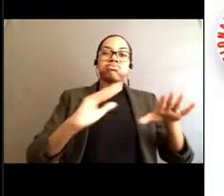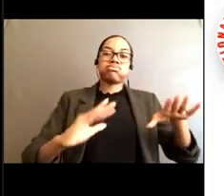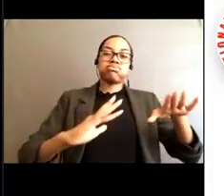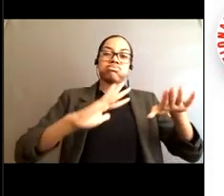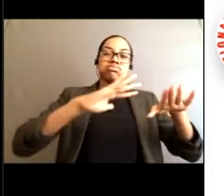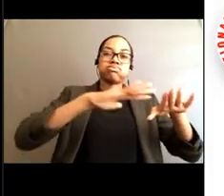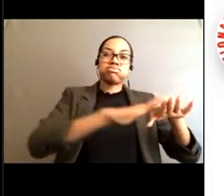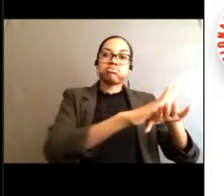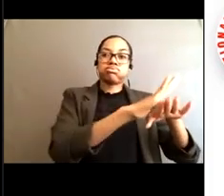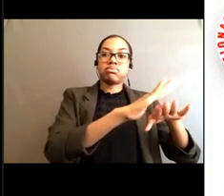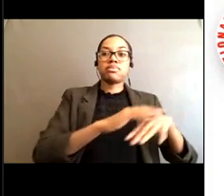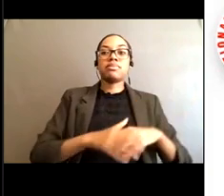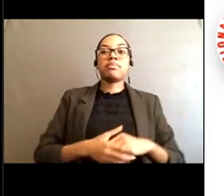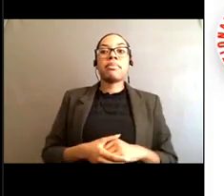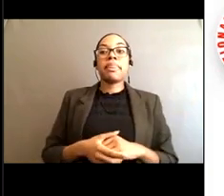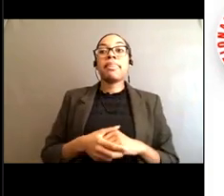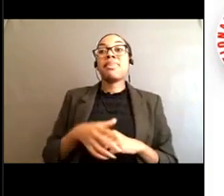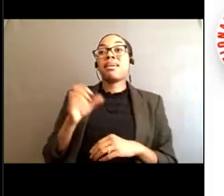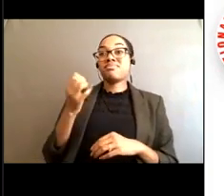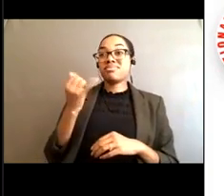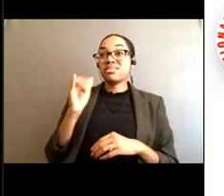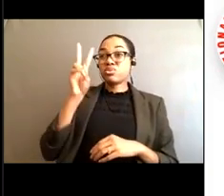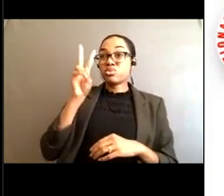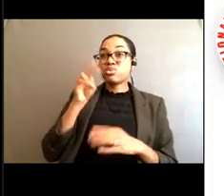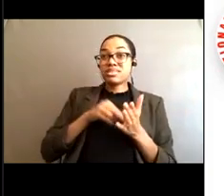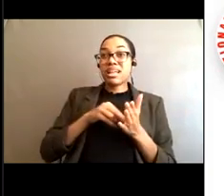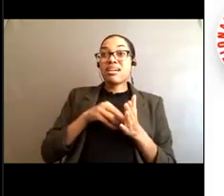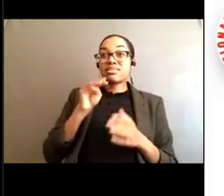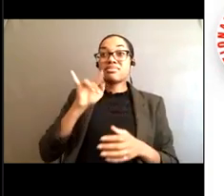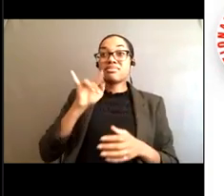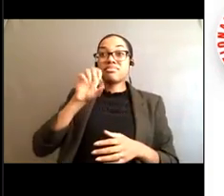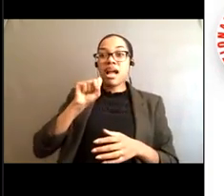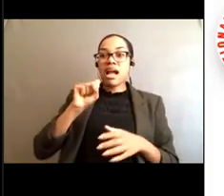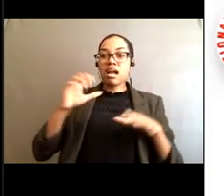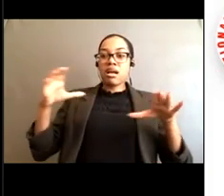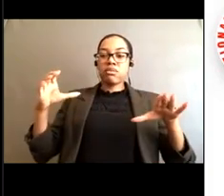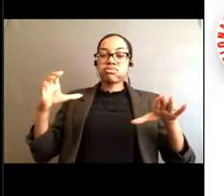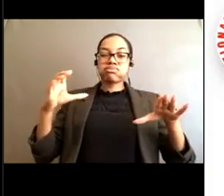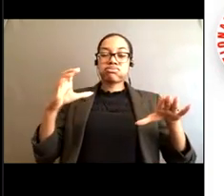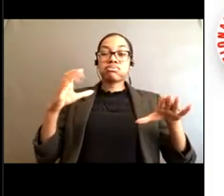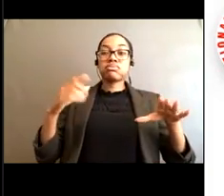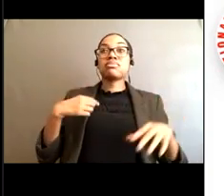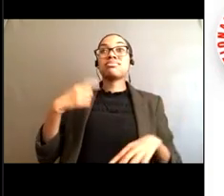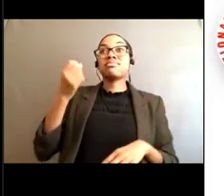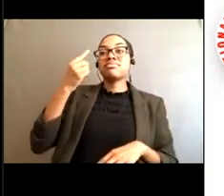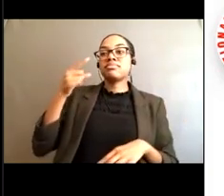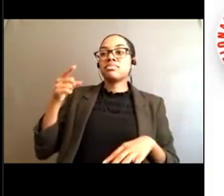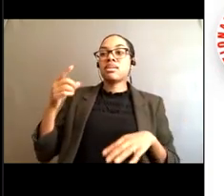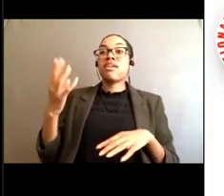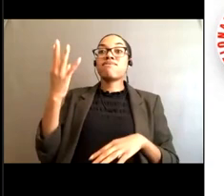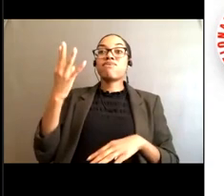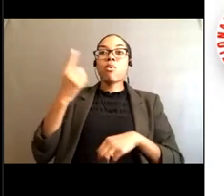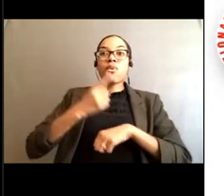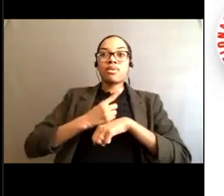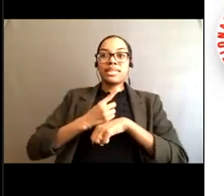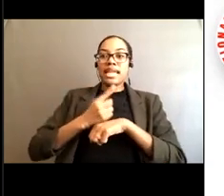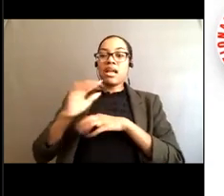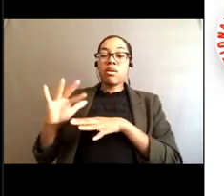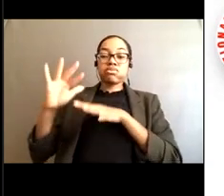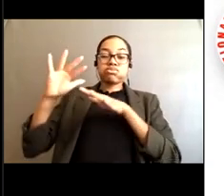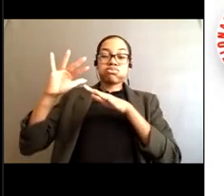given how far away it was, it took about four days for the swells from Lorenzo to reach the East Coast,